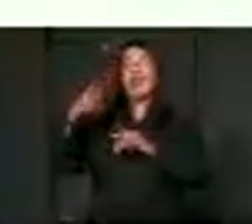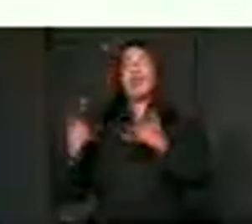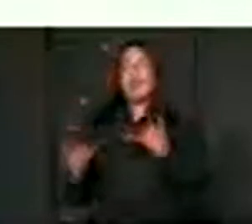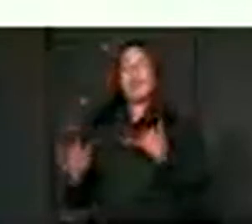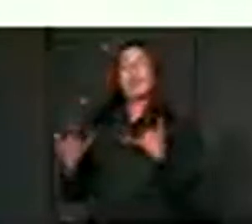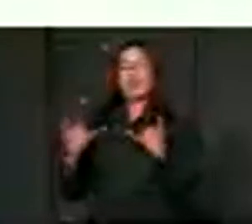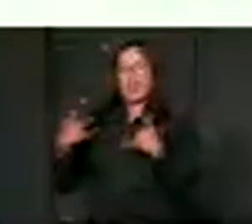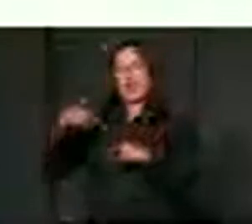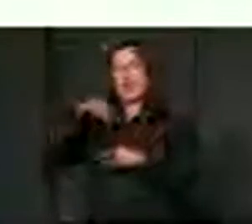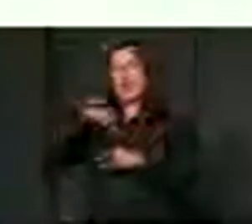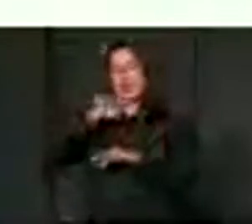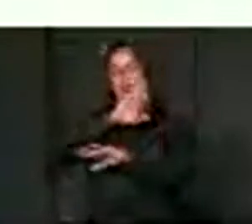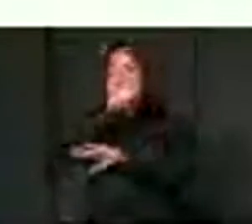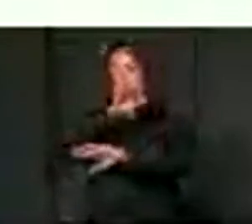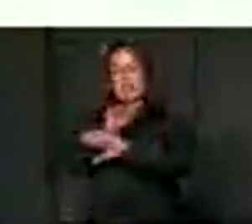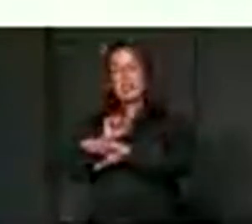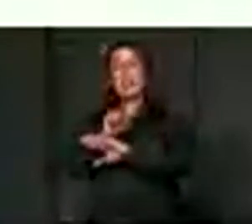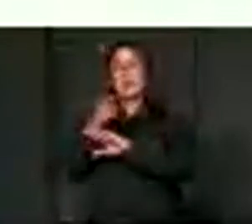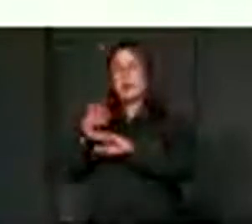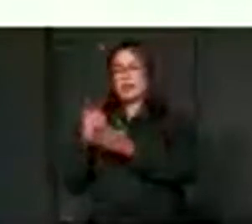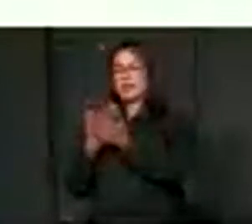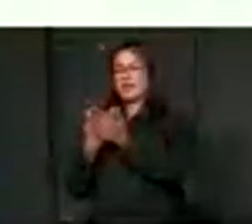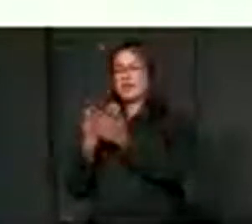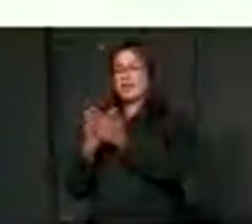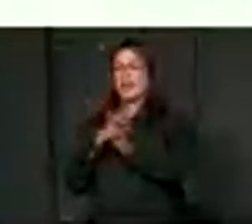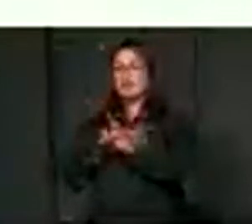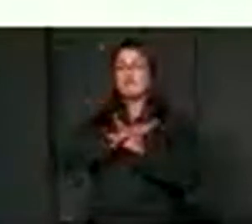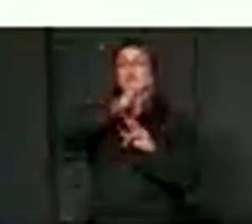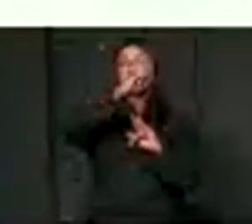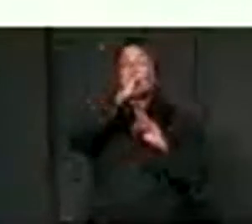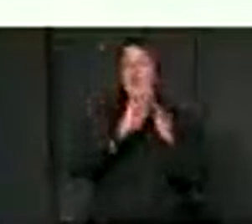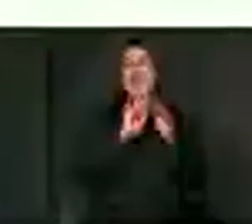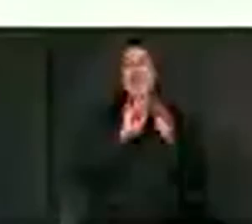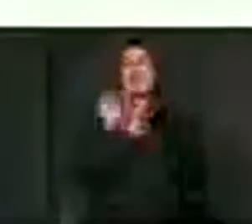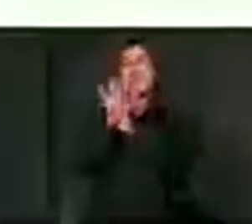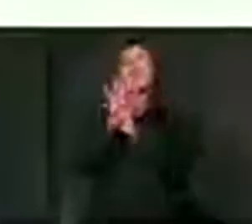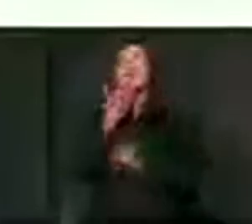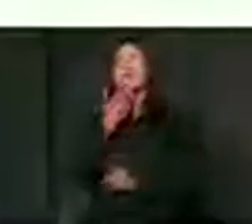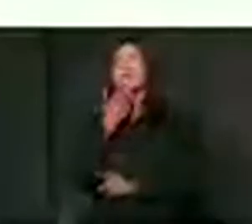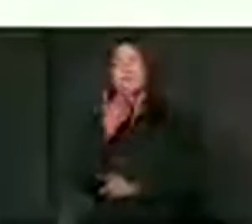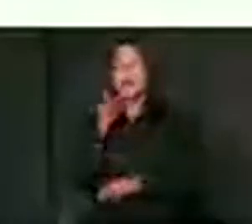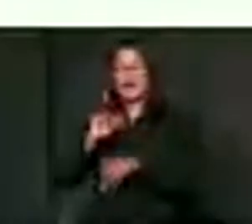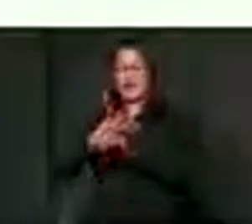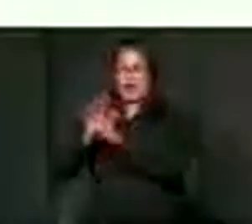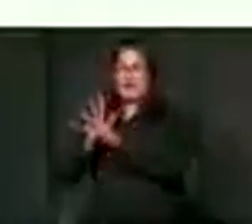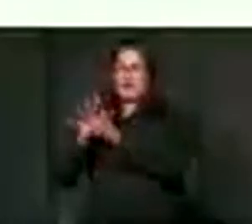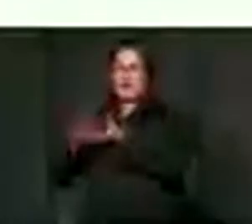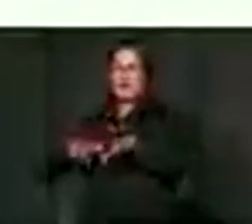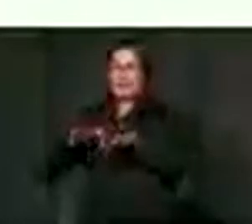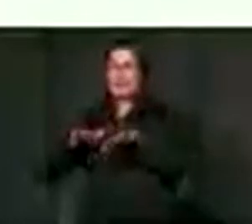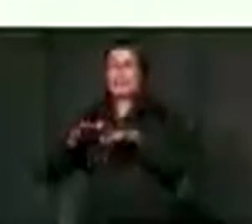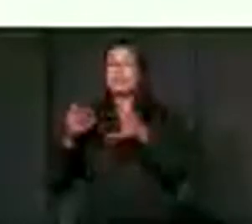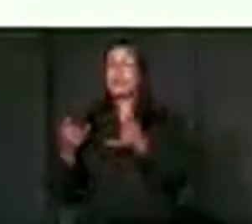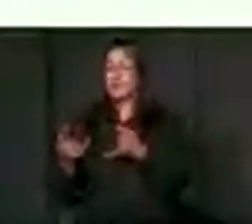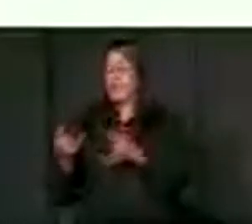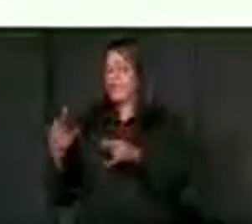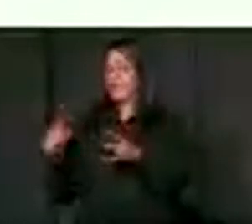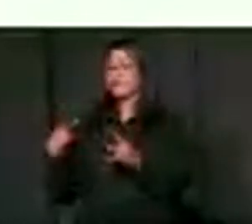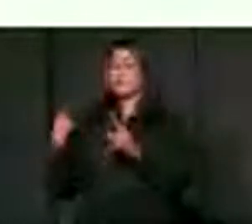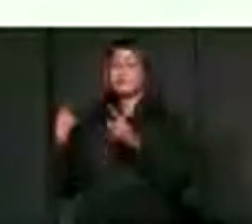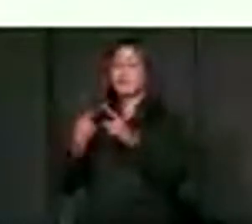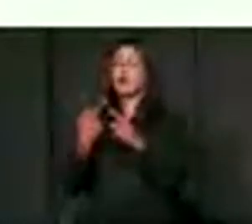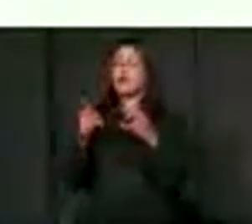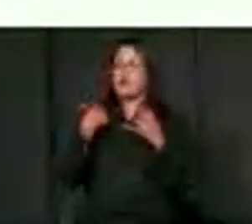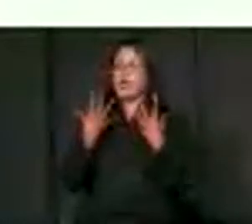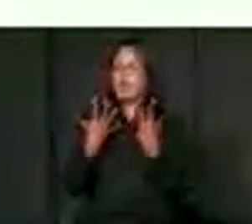interventions to mitigate against the devastating impact of COVID-19. And has further, and this local has further re